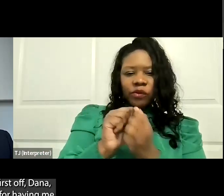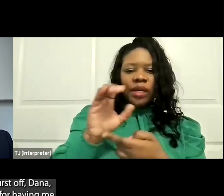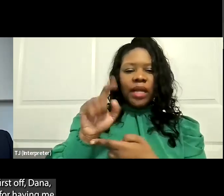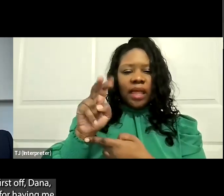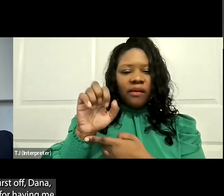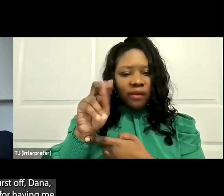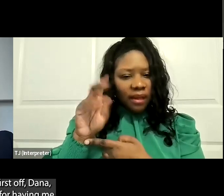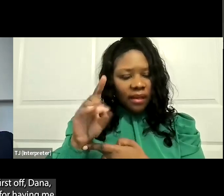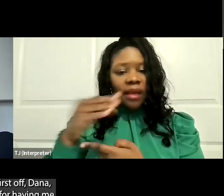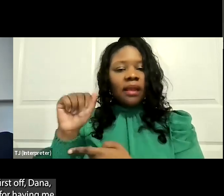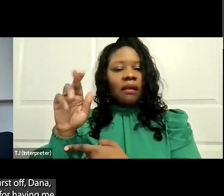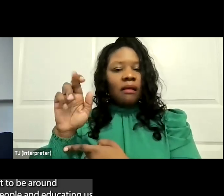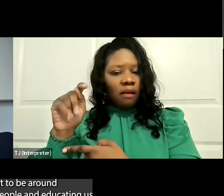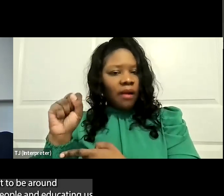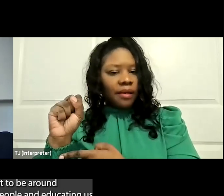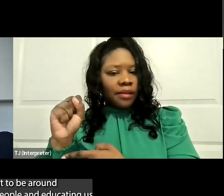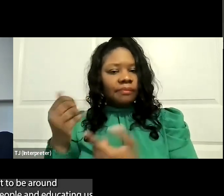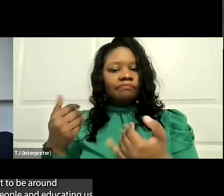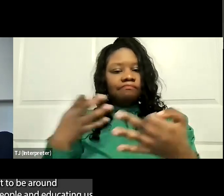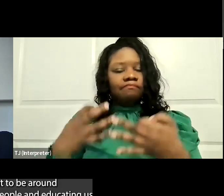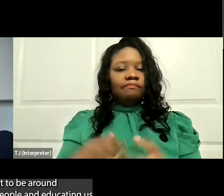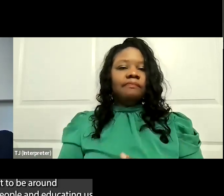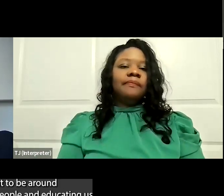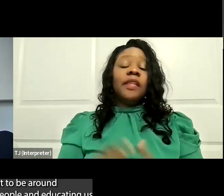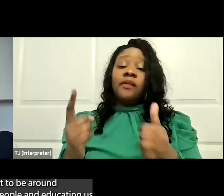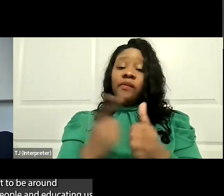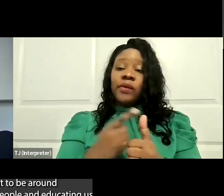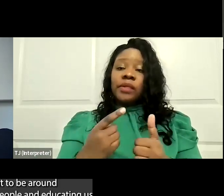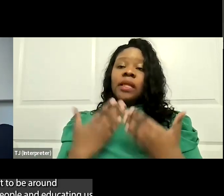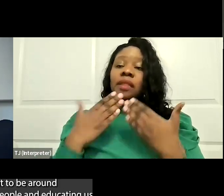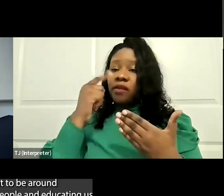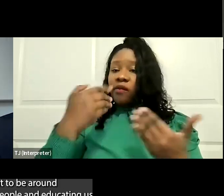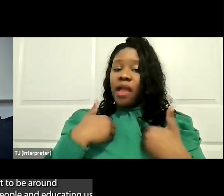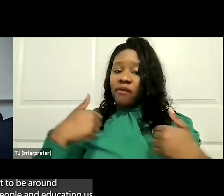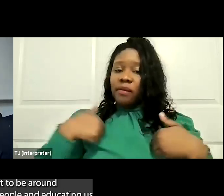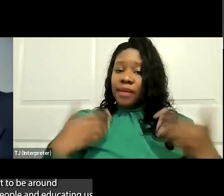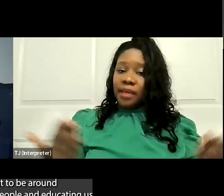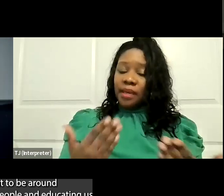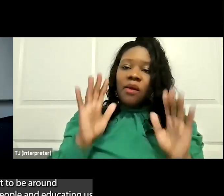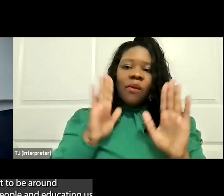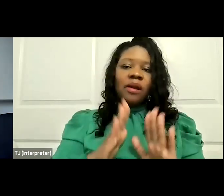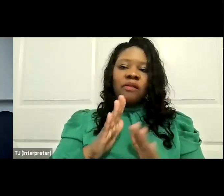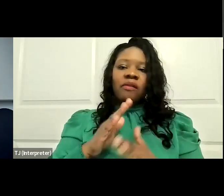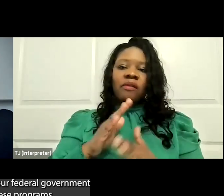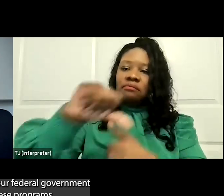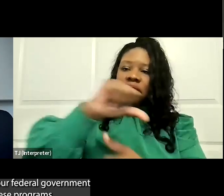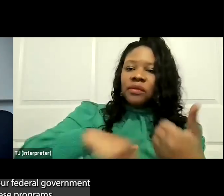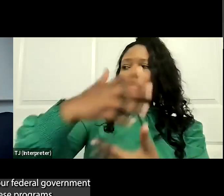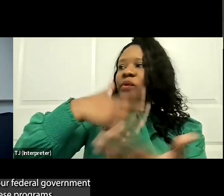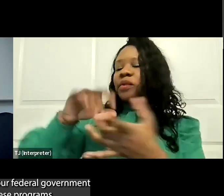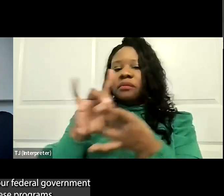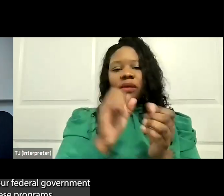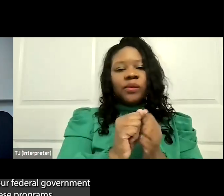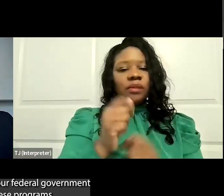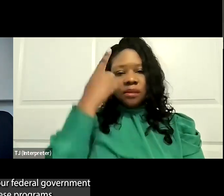Well, first off, Dina, thanks for having me. It's great to be around so many smart people and educating us on the